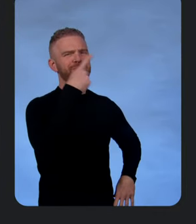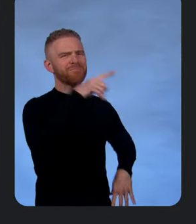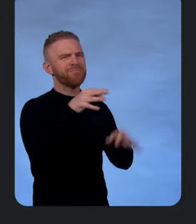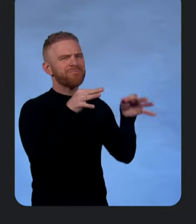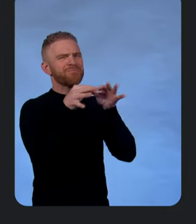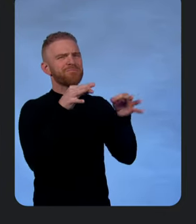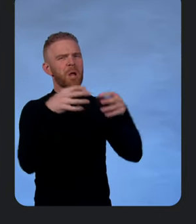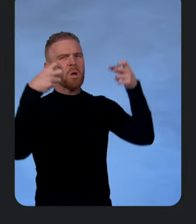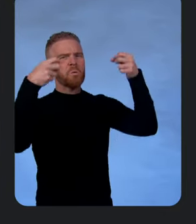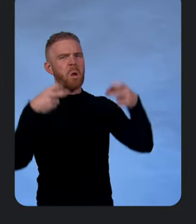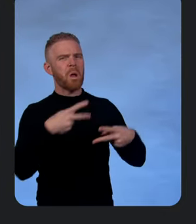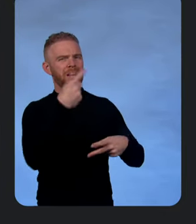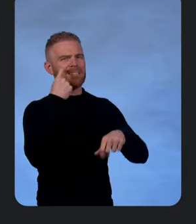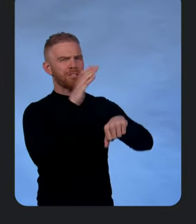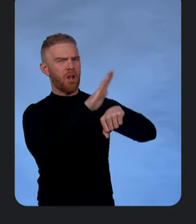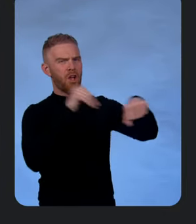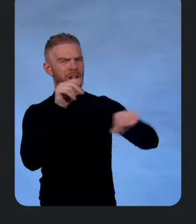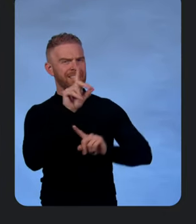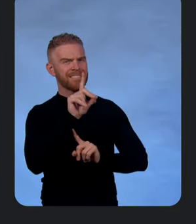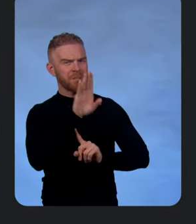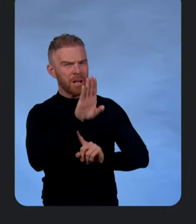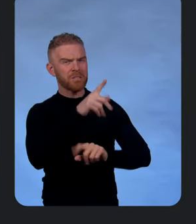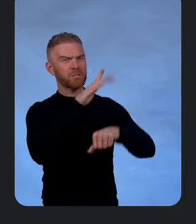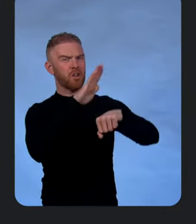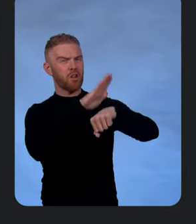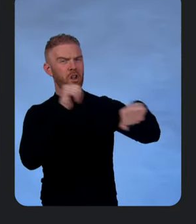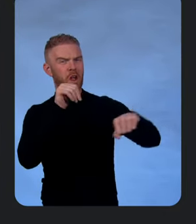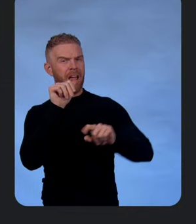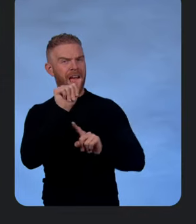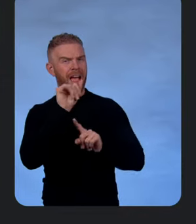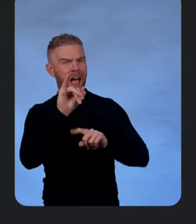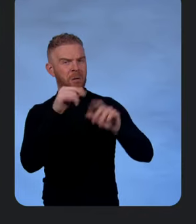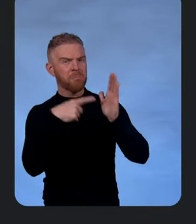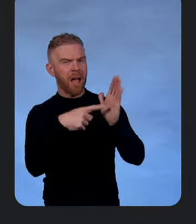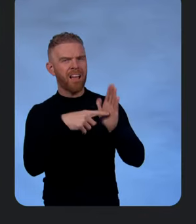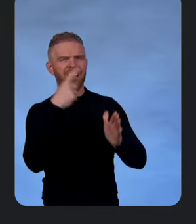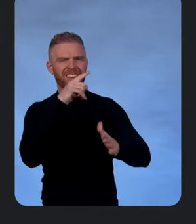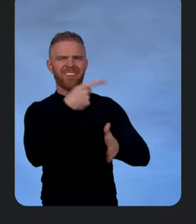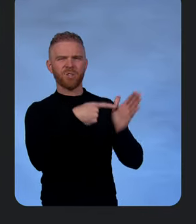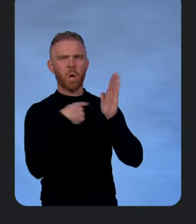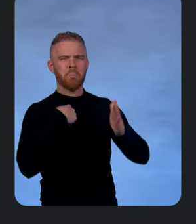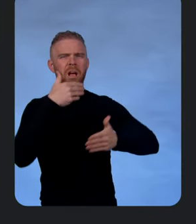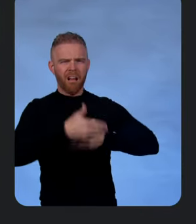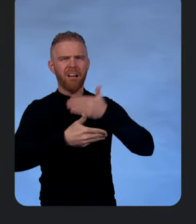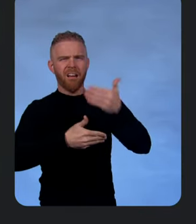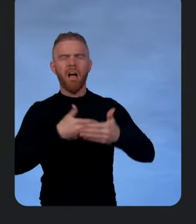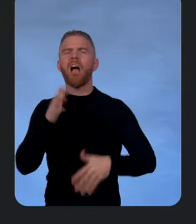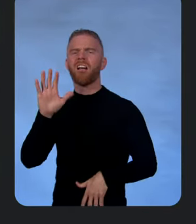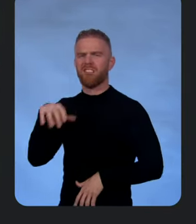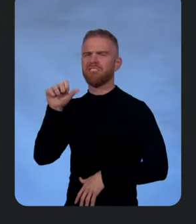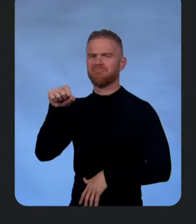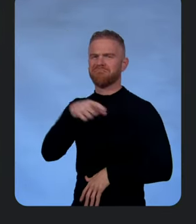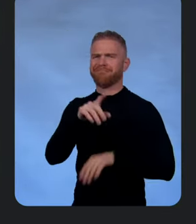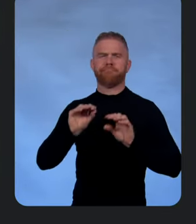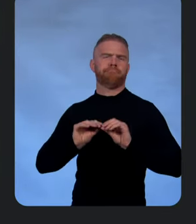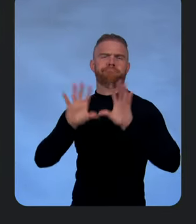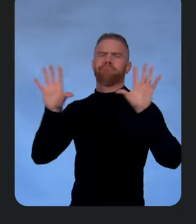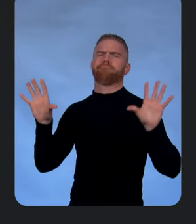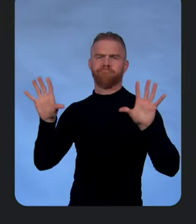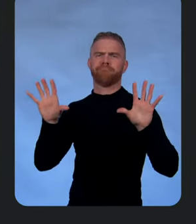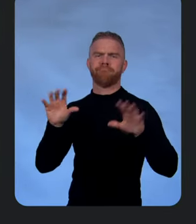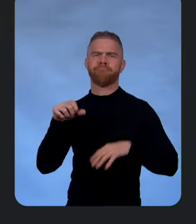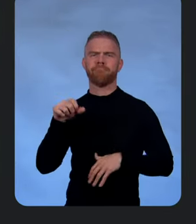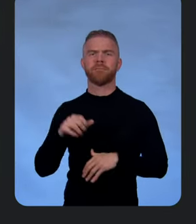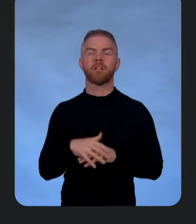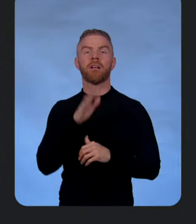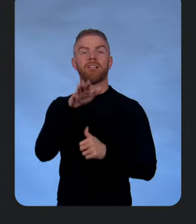database, calling the AI model, all those sorts of things. Absolutely. me through it. Pretty straightforward. Pretty much what we've seen, I think. At least I hope so. So we start from